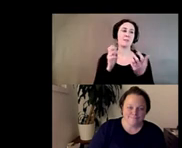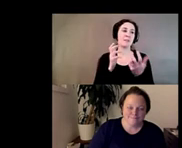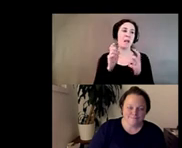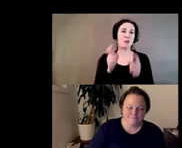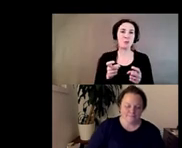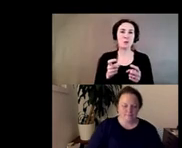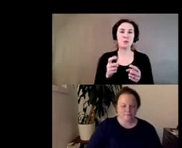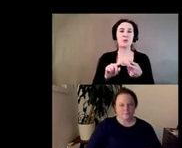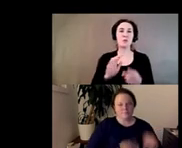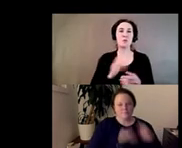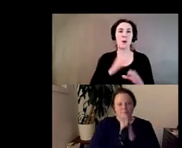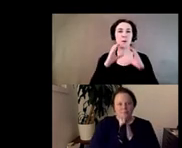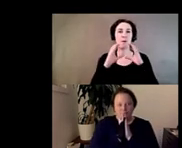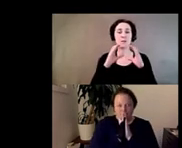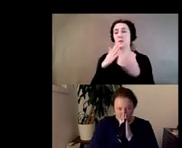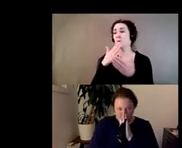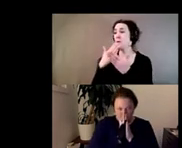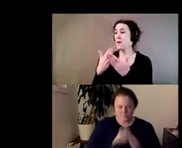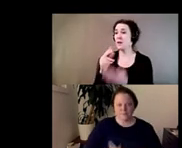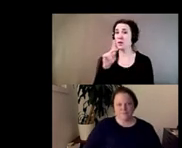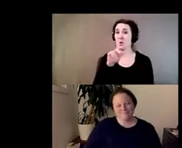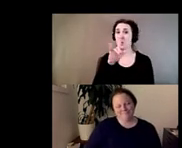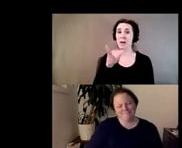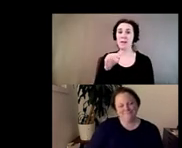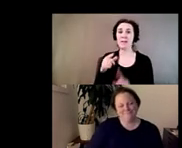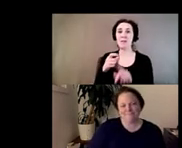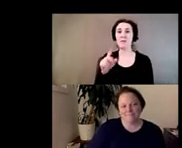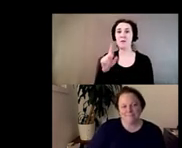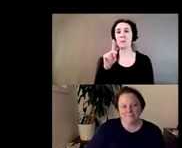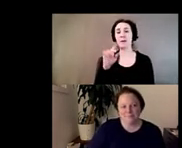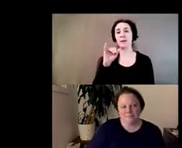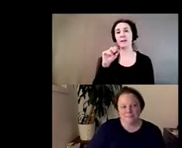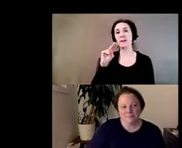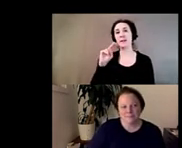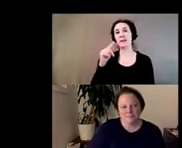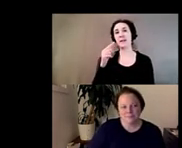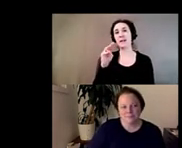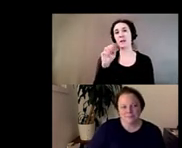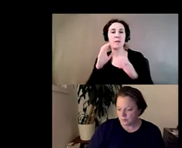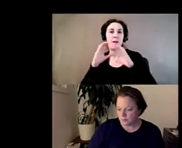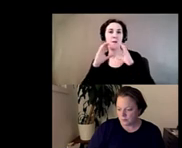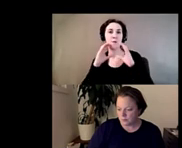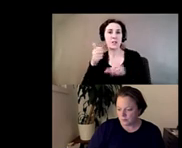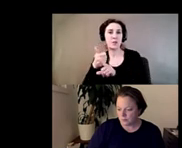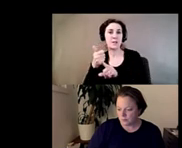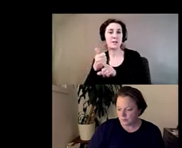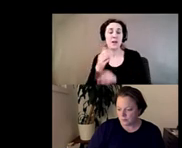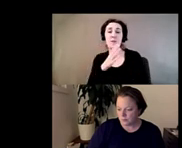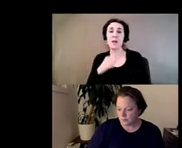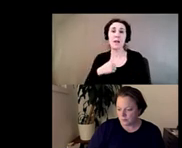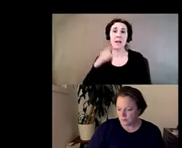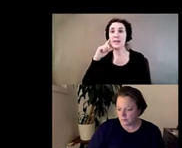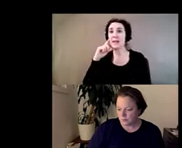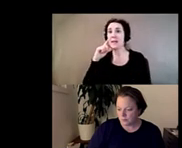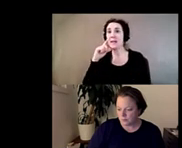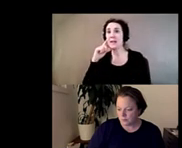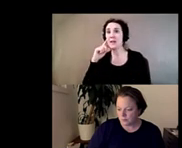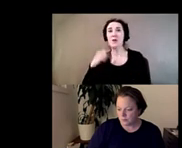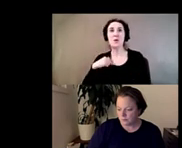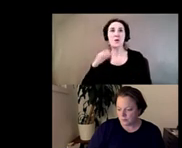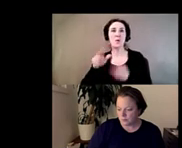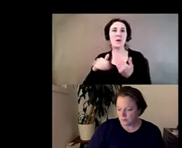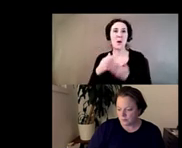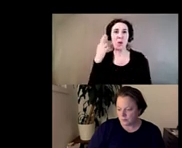i want to thank you kelly at kingman for sharing your talent with us here i think we all realized we could